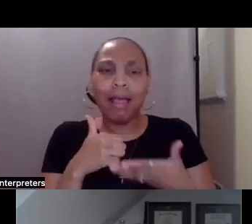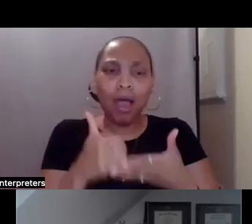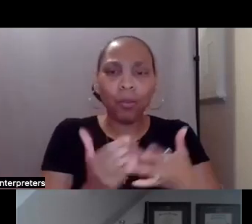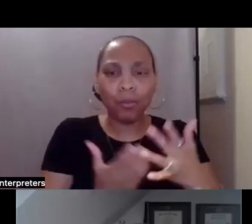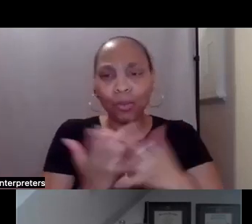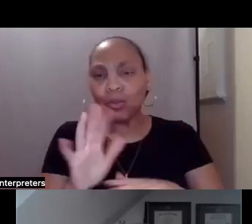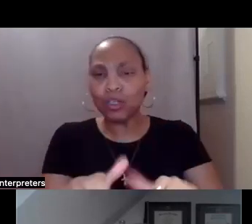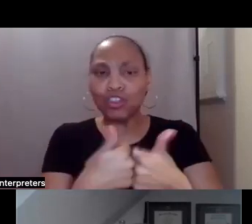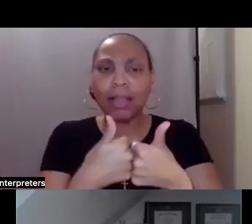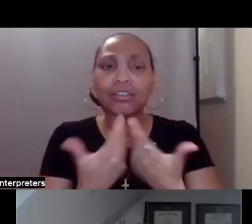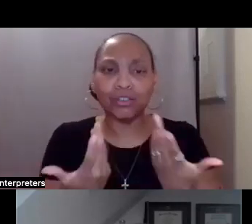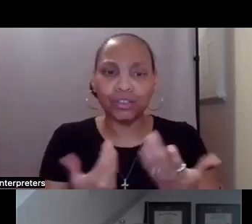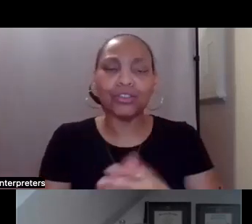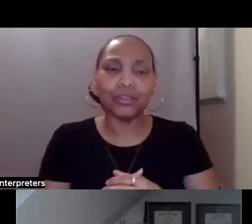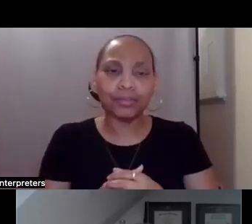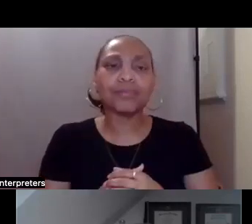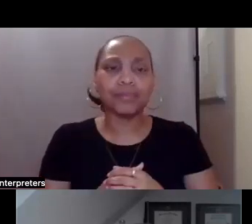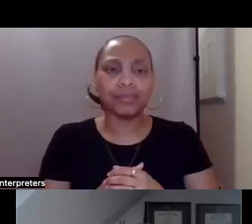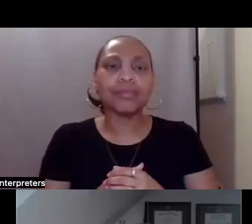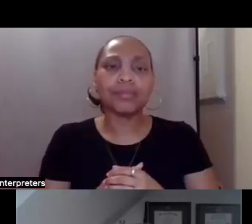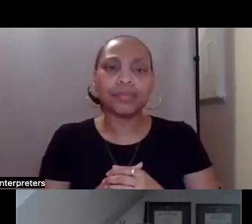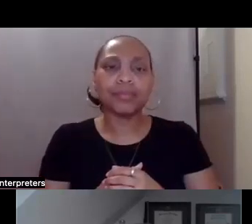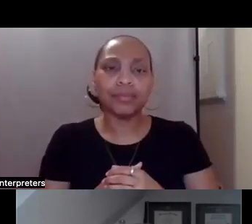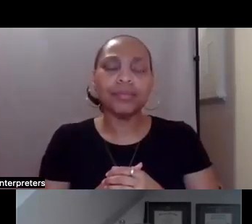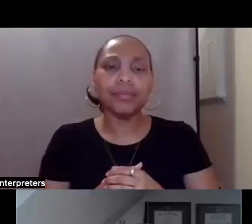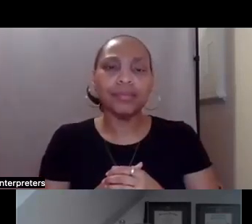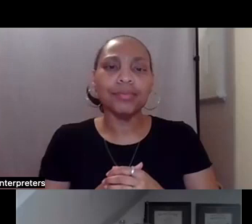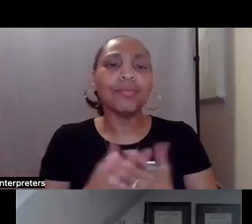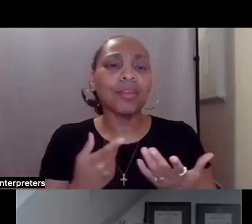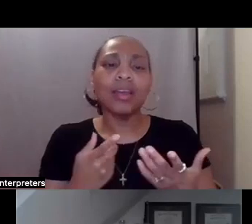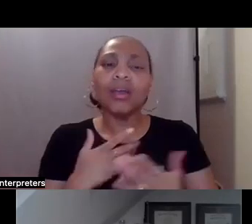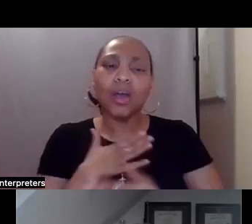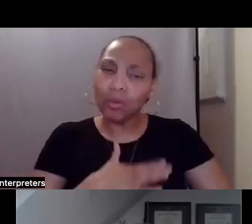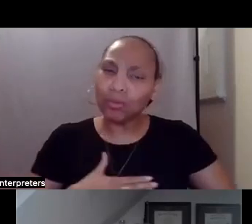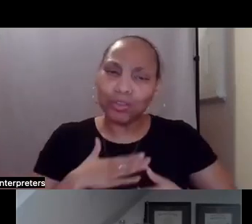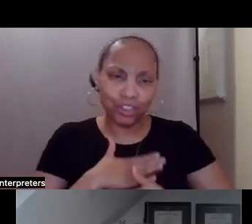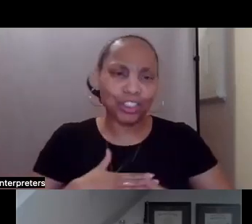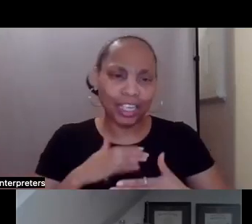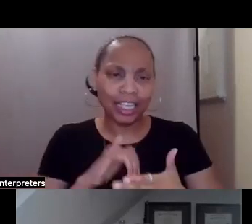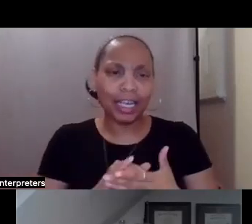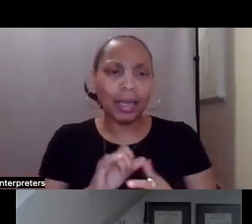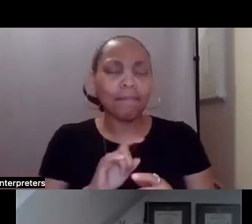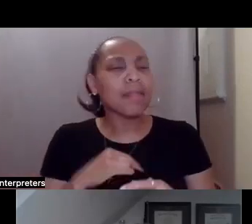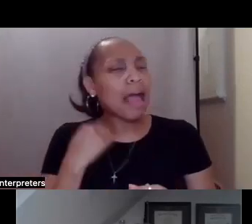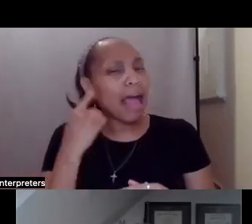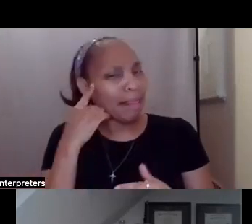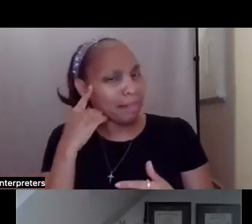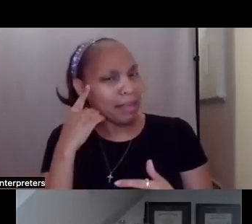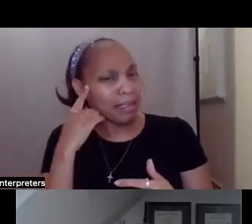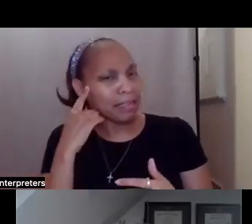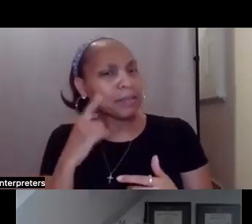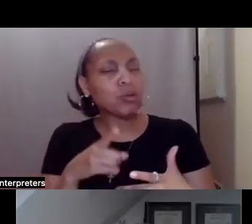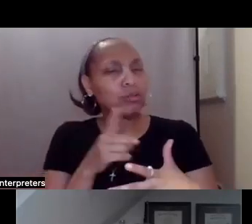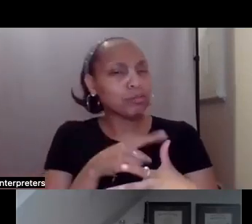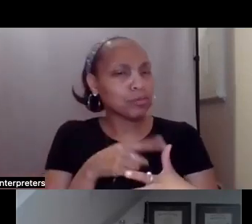celebrate your life. So we appreciate that. But I think it was Christina who said, you know, it can be